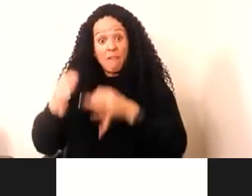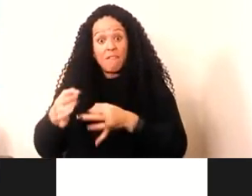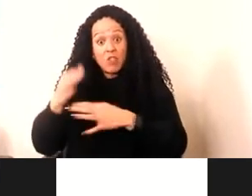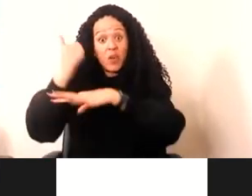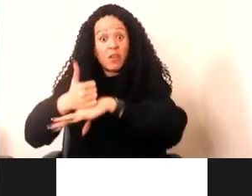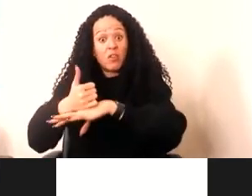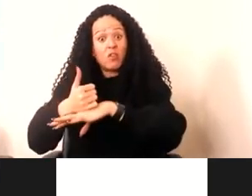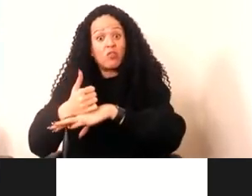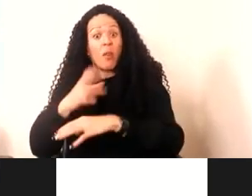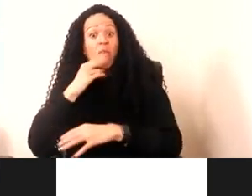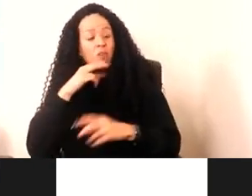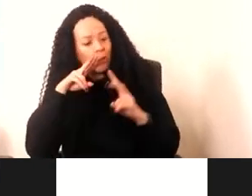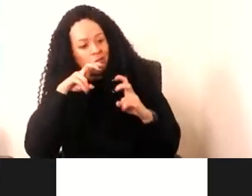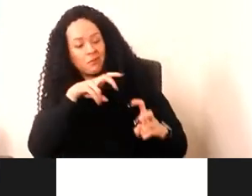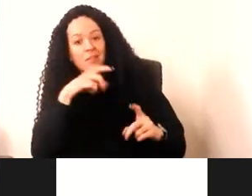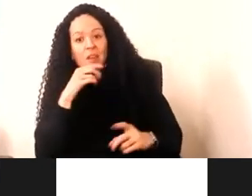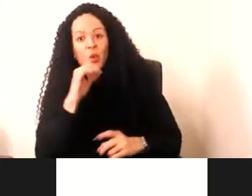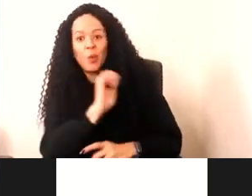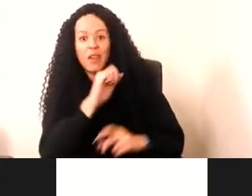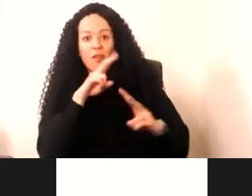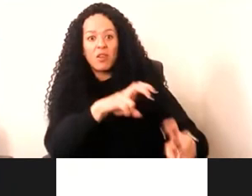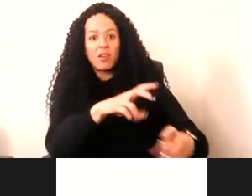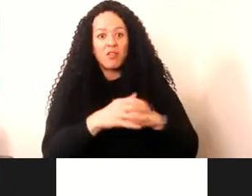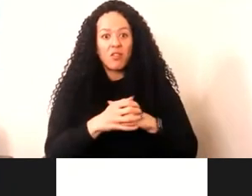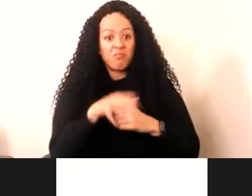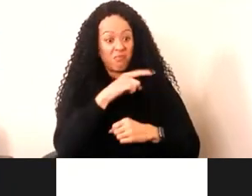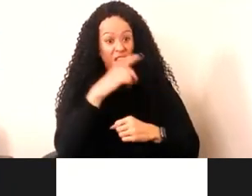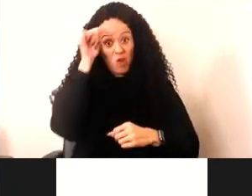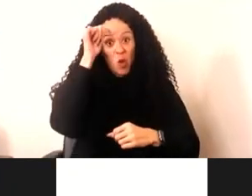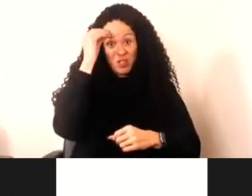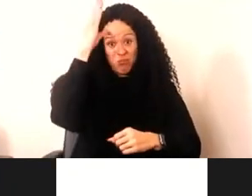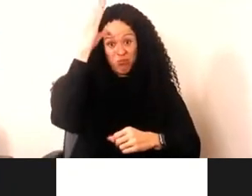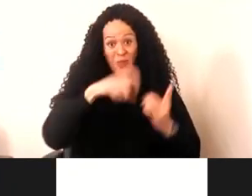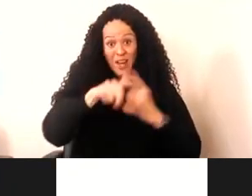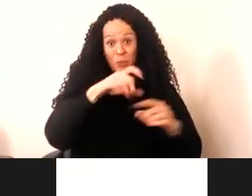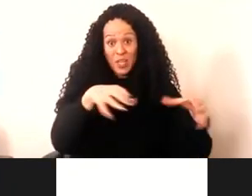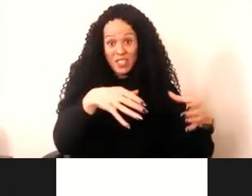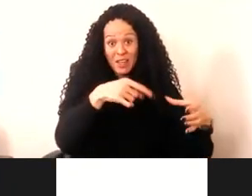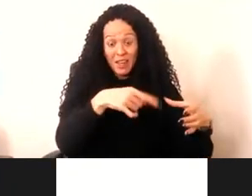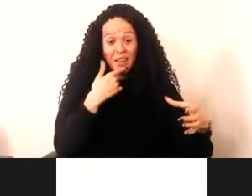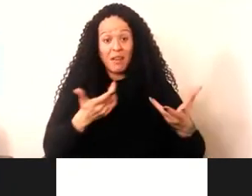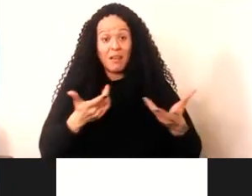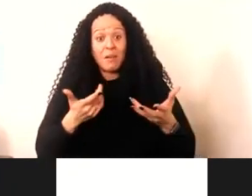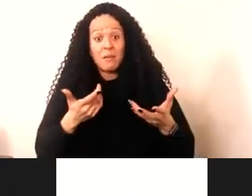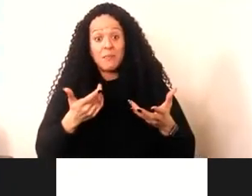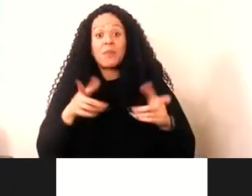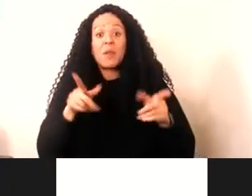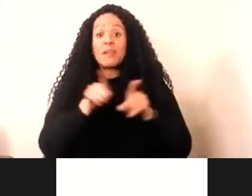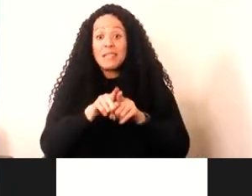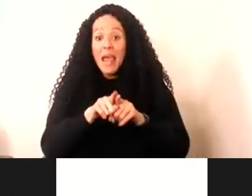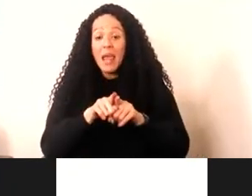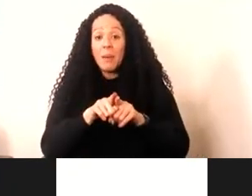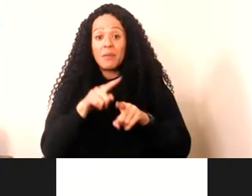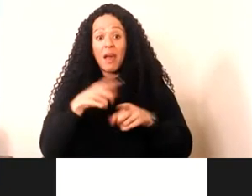And there are quite explicit about that. I mean, it's just this repository of knowledge, which is at the same time, it's under the process of being